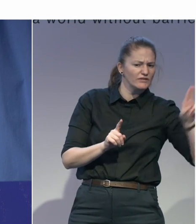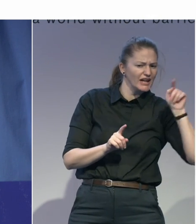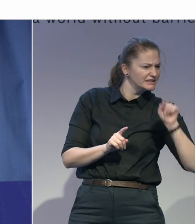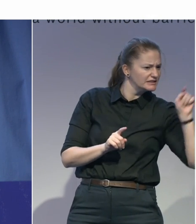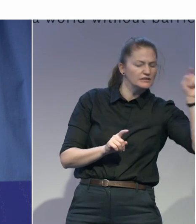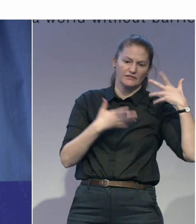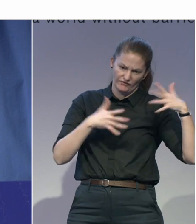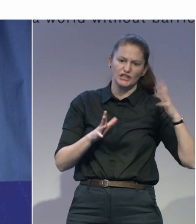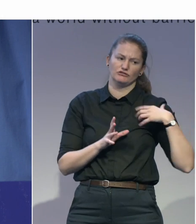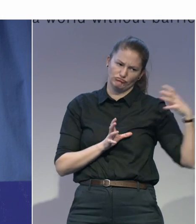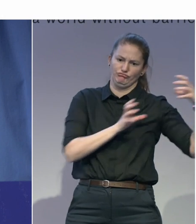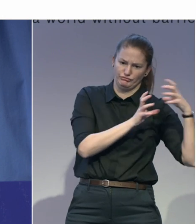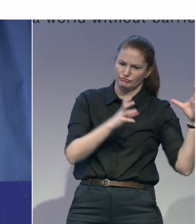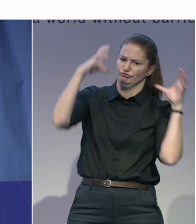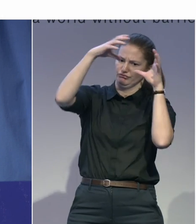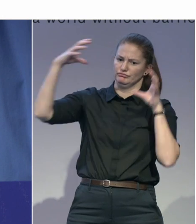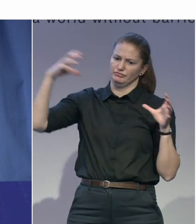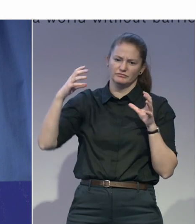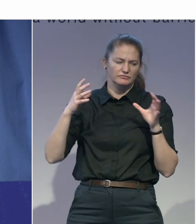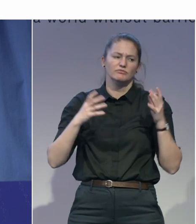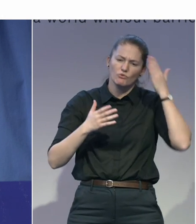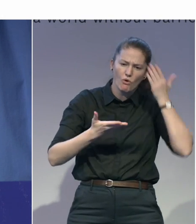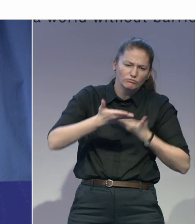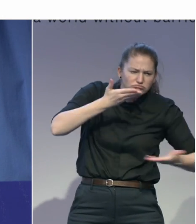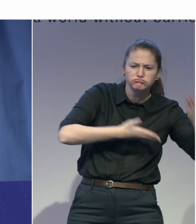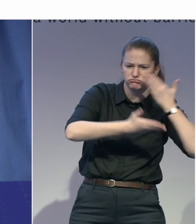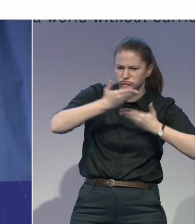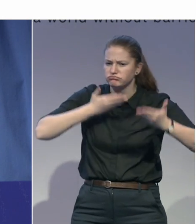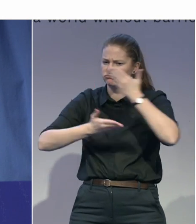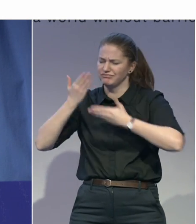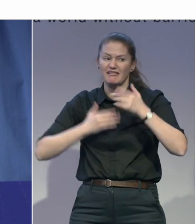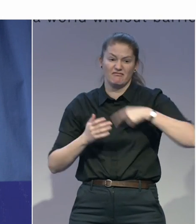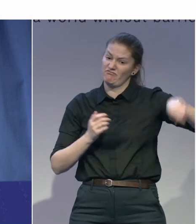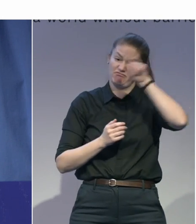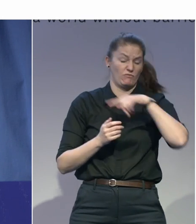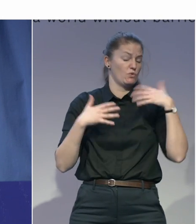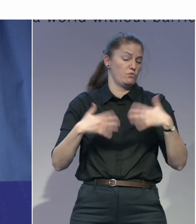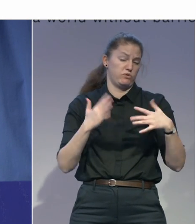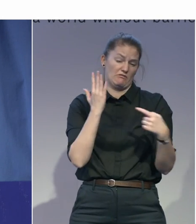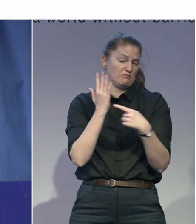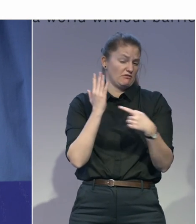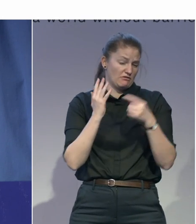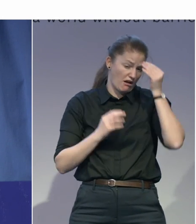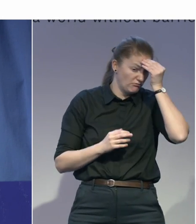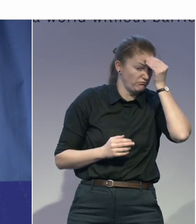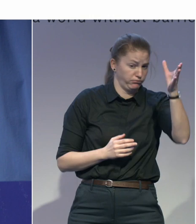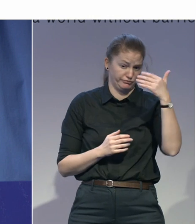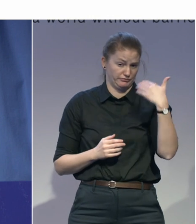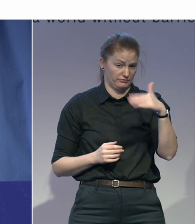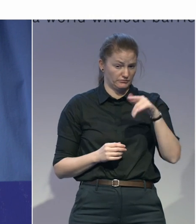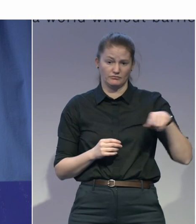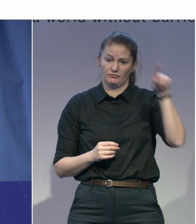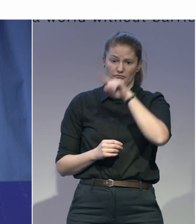technical expertise is provided. So, it's not, it's something that can be, that has credit.